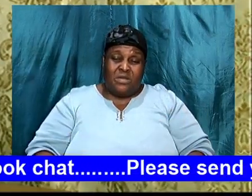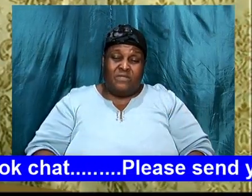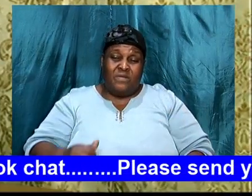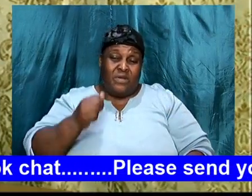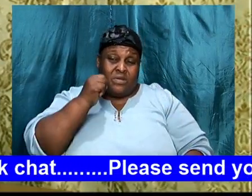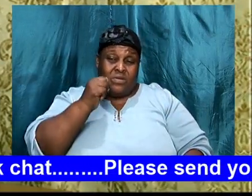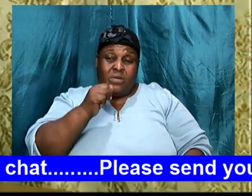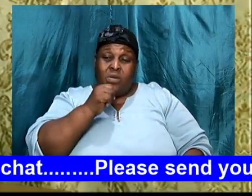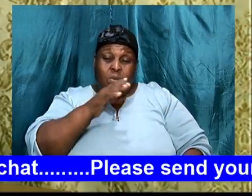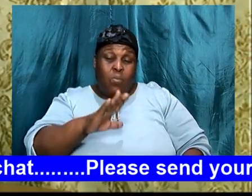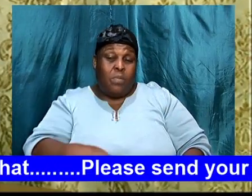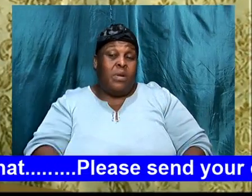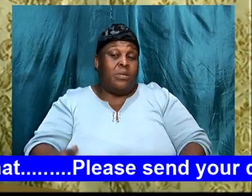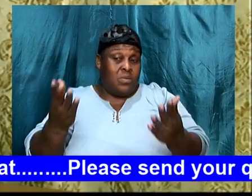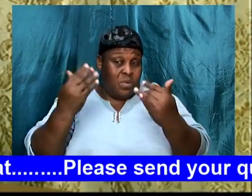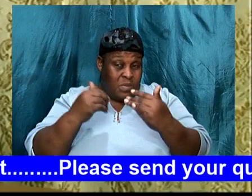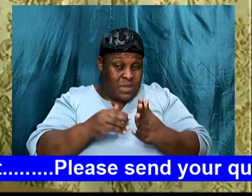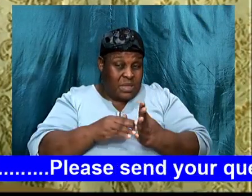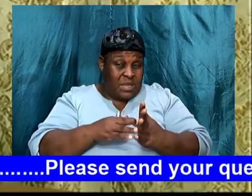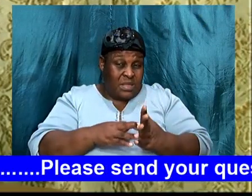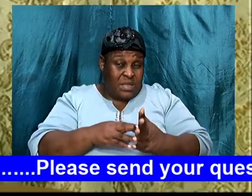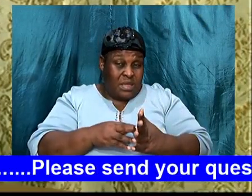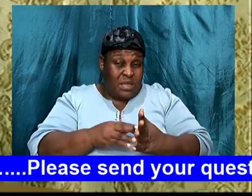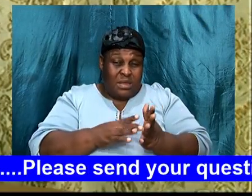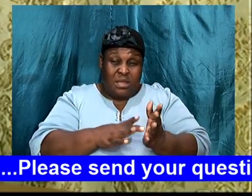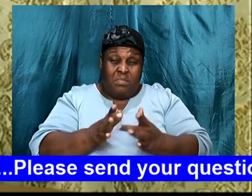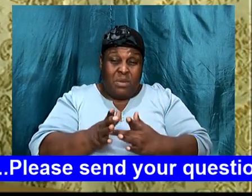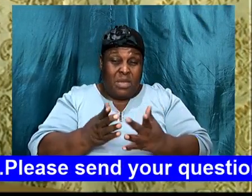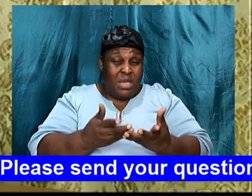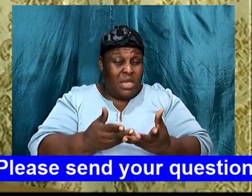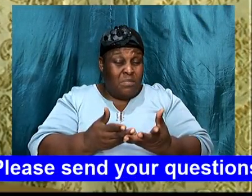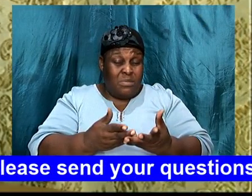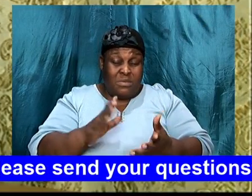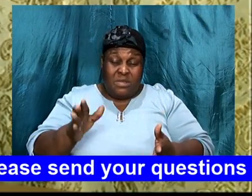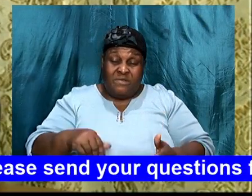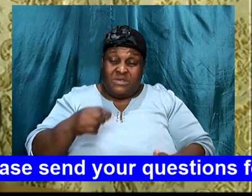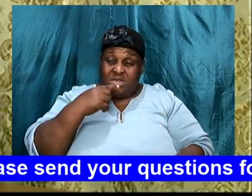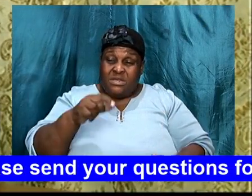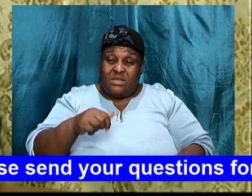did not mention, anything more, of what happened, except for this,